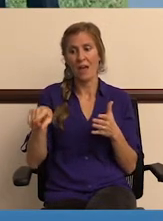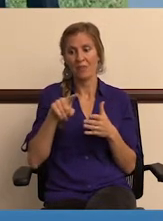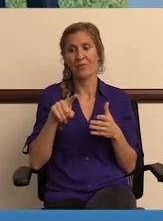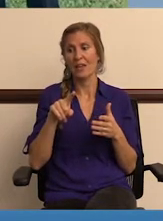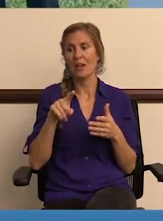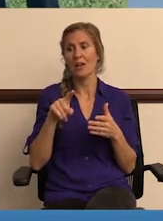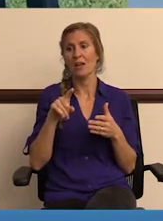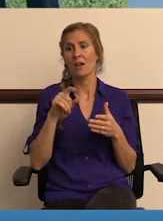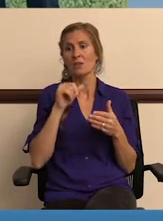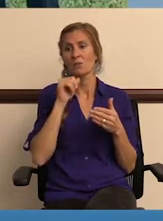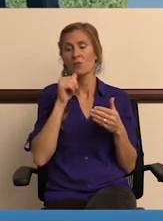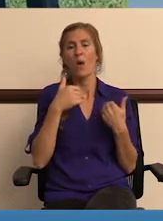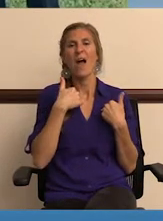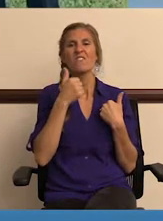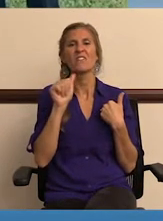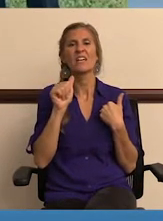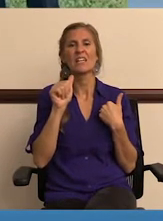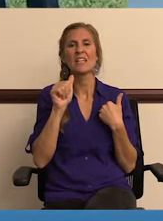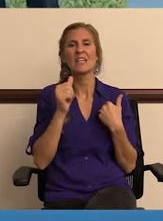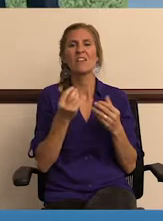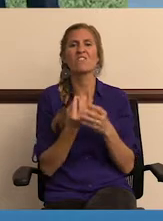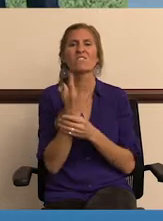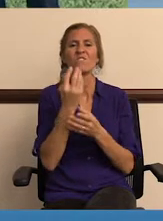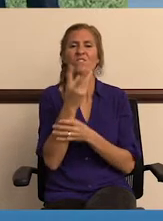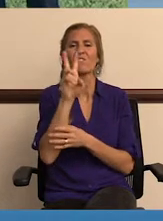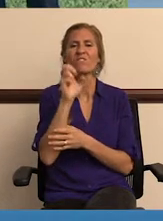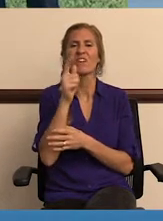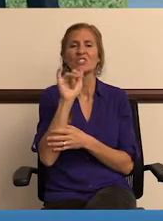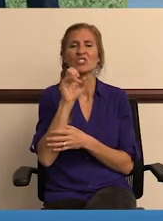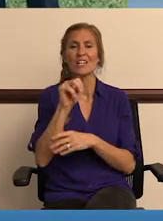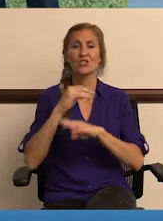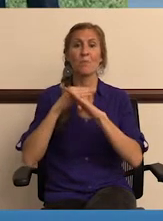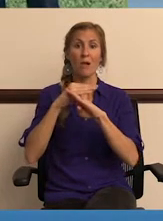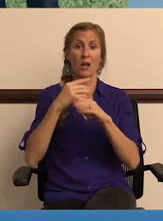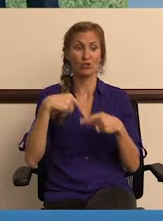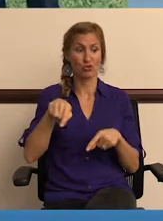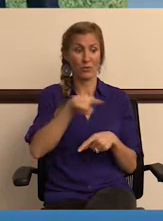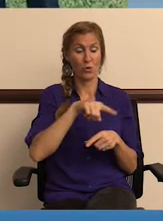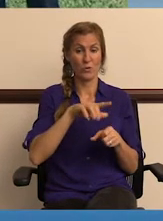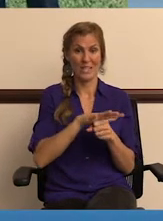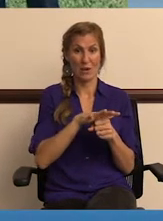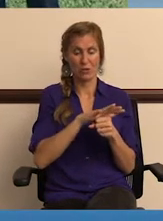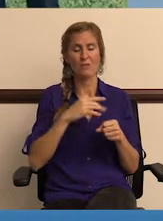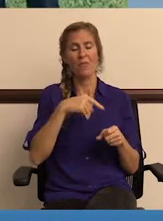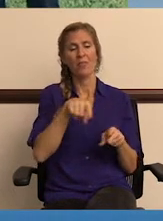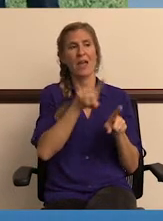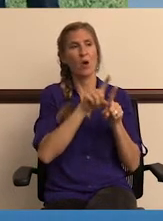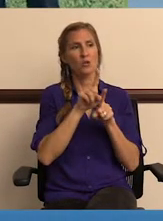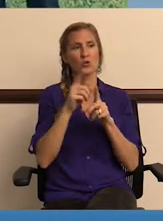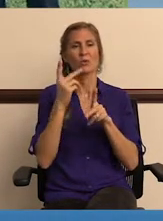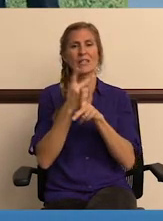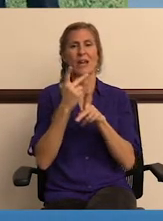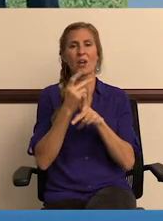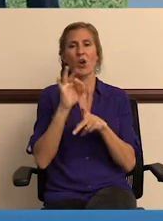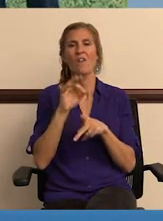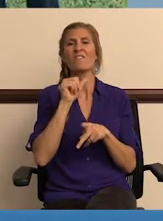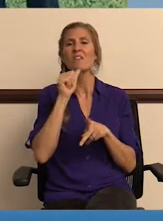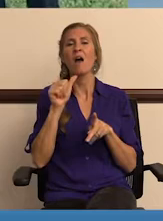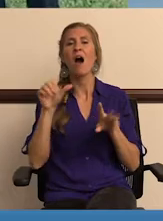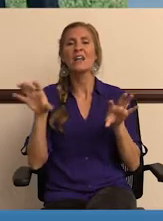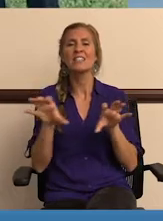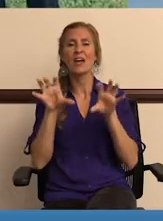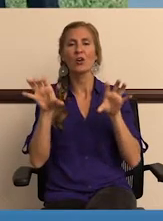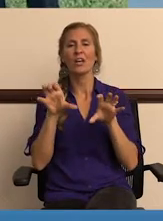so that there aren't vegetation blocks within those areas. They also take care of